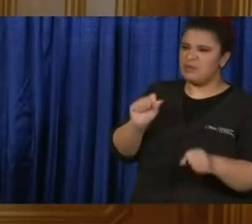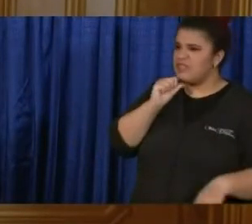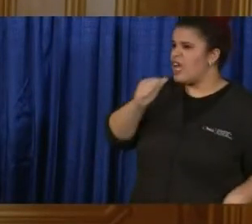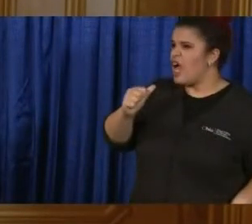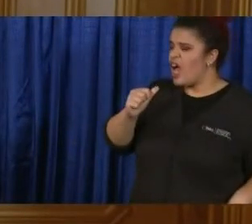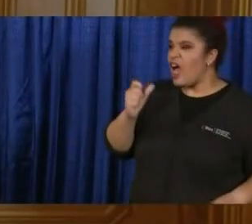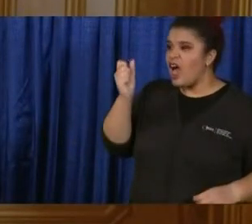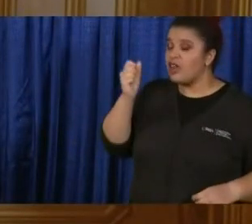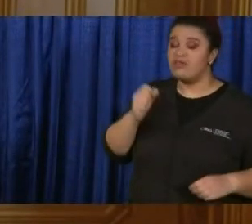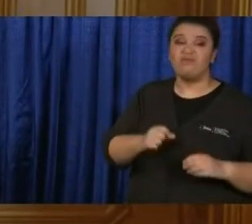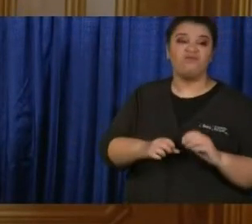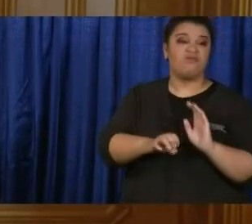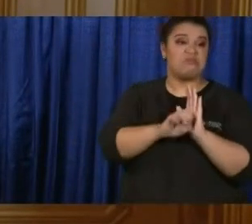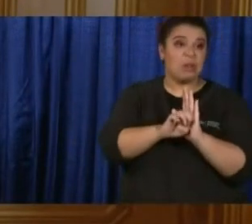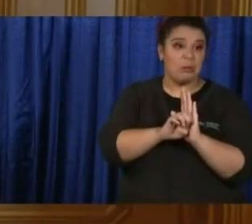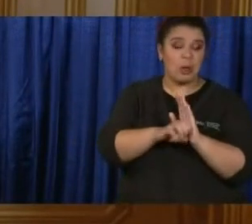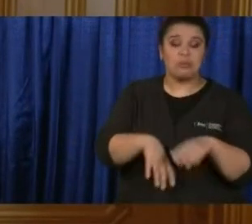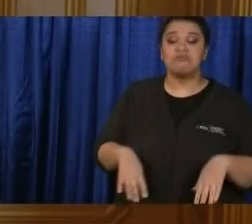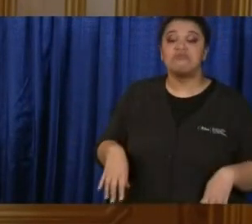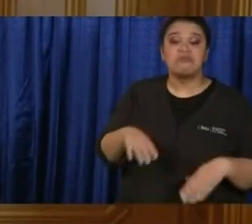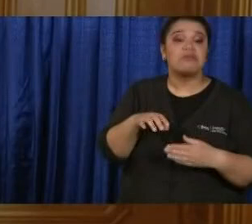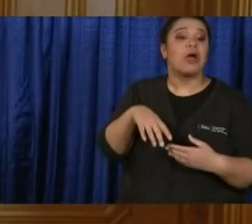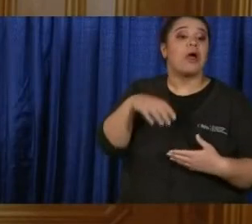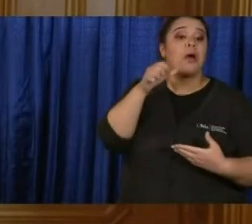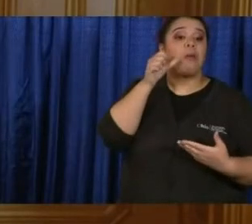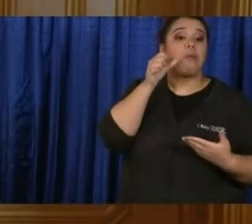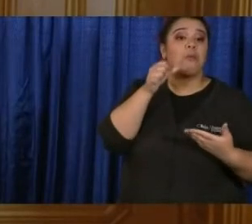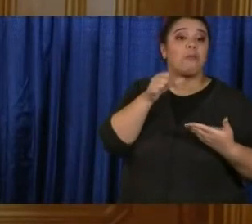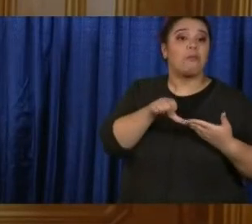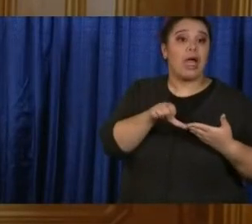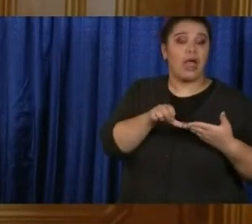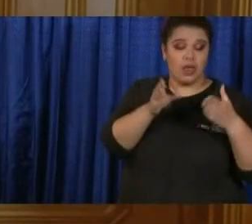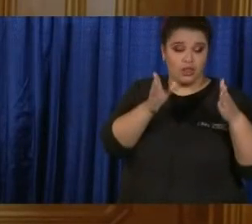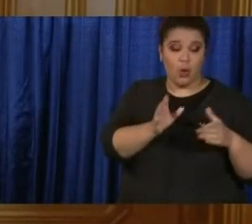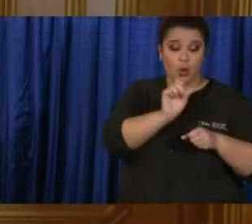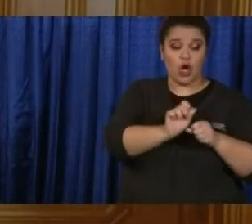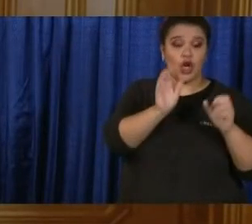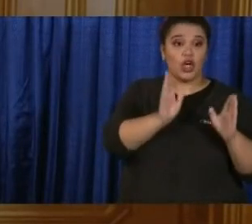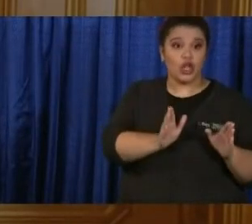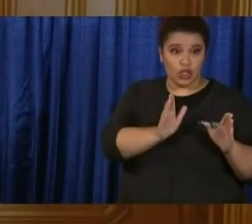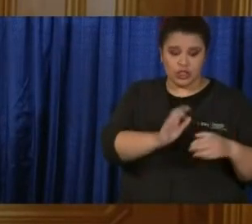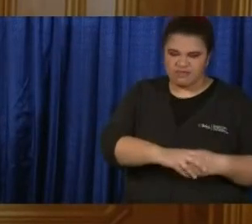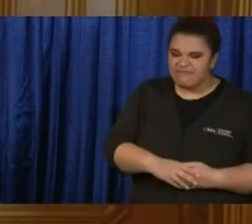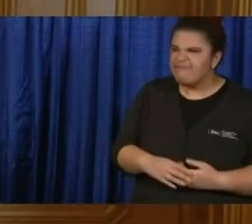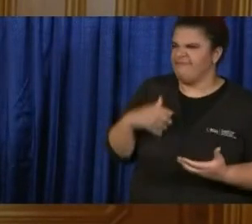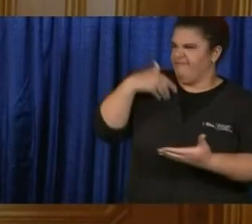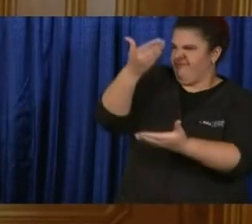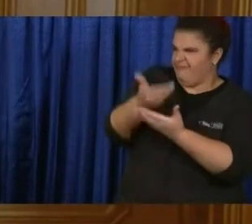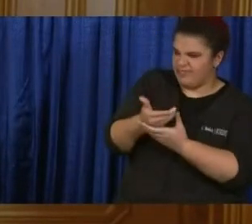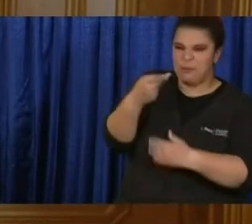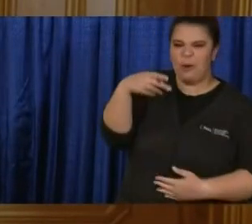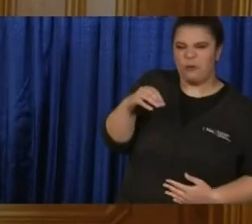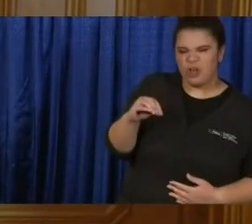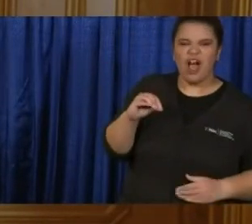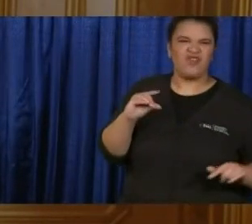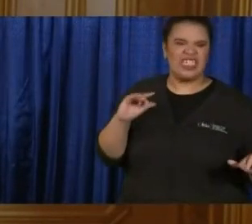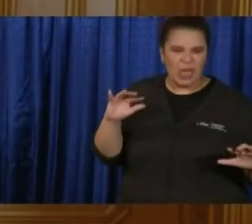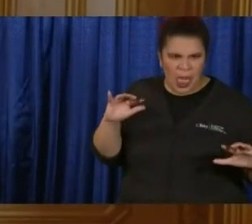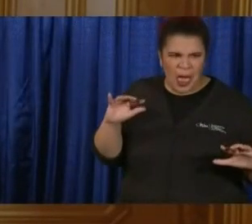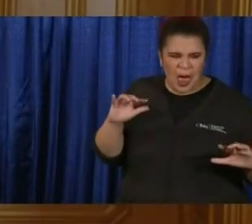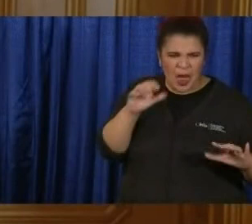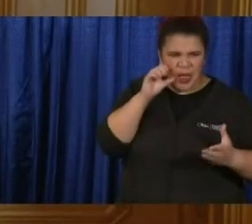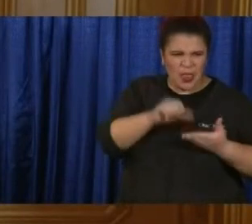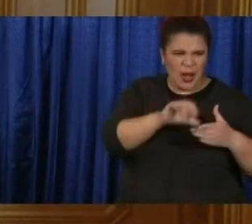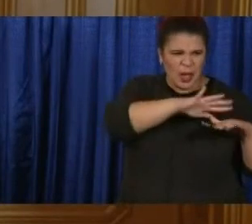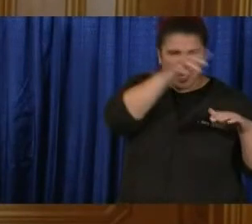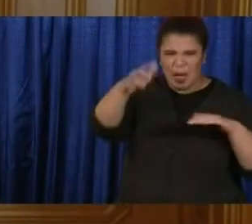all sort of cramped in there. They don't have any PPE. They're touching all of our mail, and they're going from house to house to house. Is there any plan? I